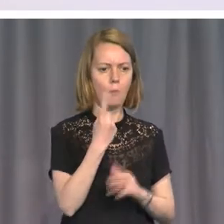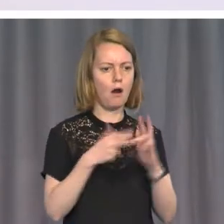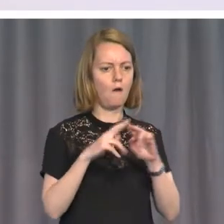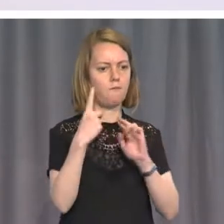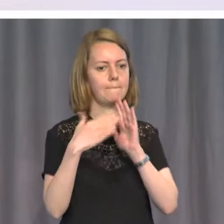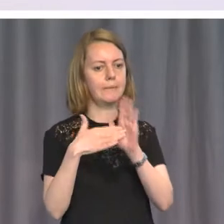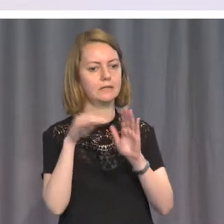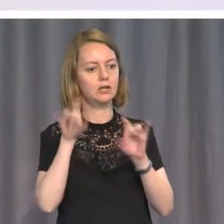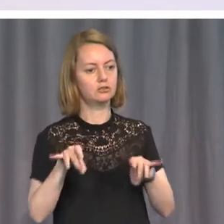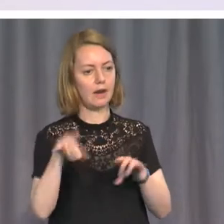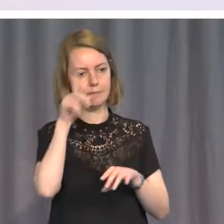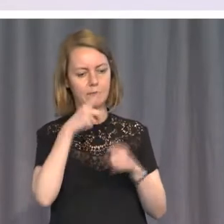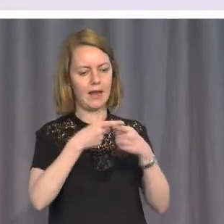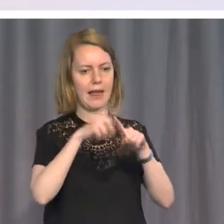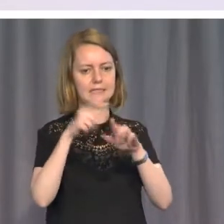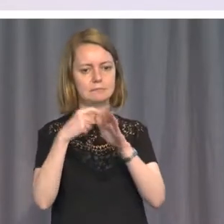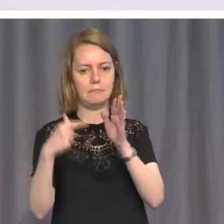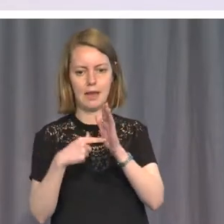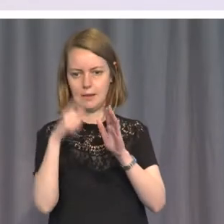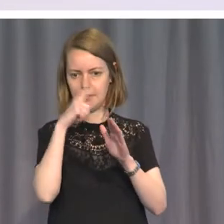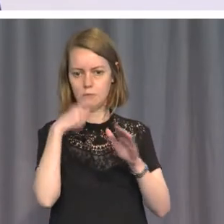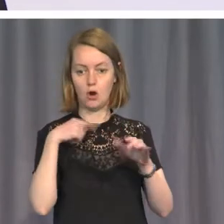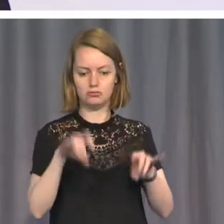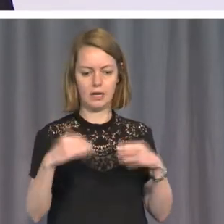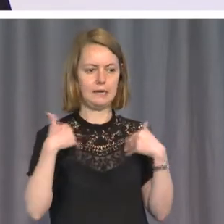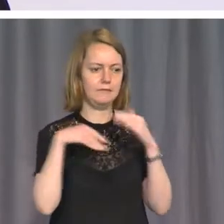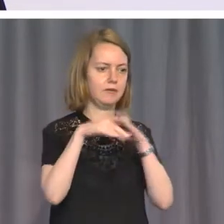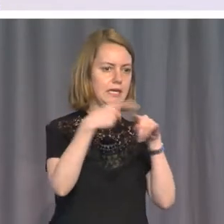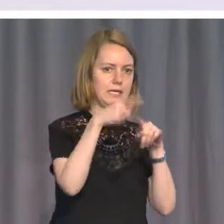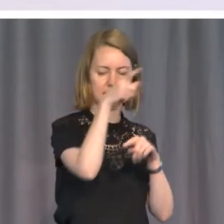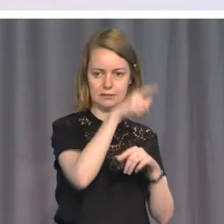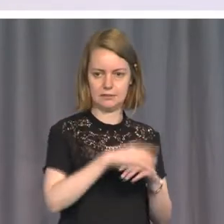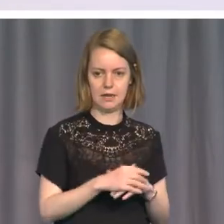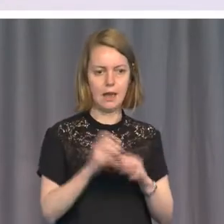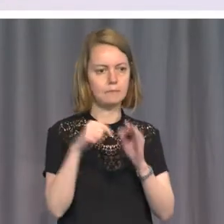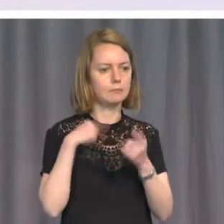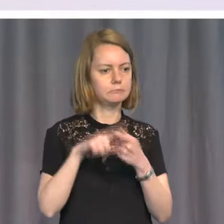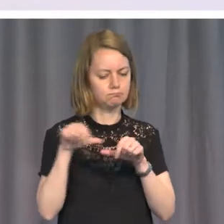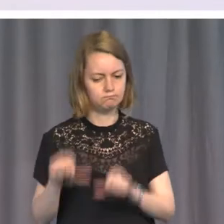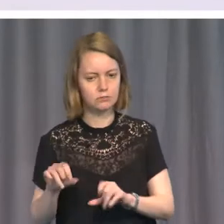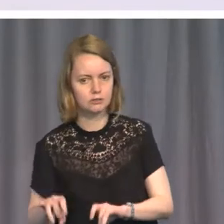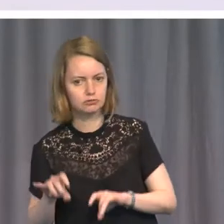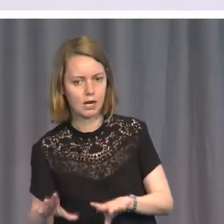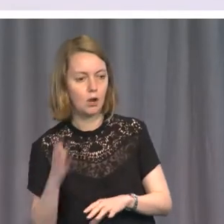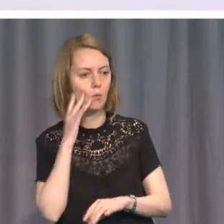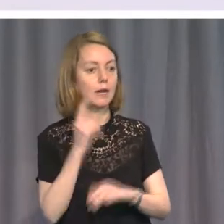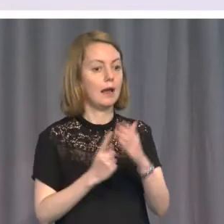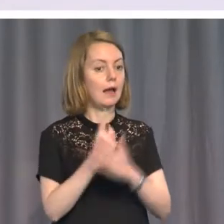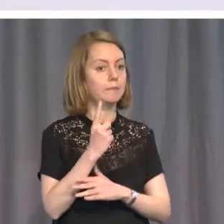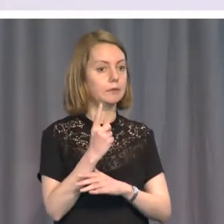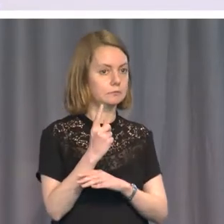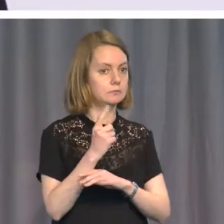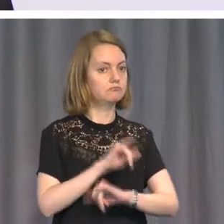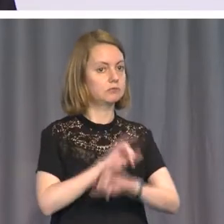Australian expatriates, but certainly not expatriates. When tragedy strikes the